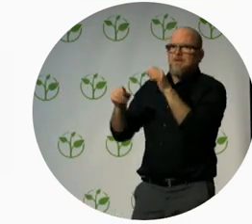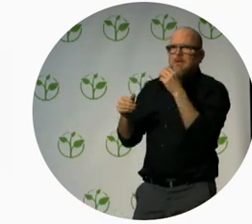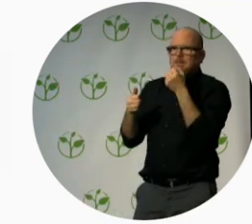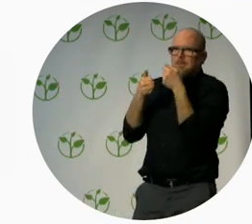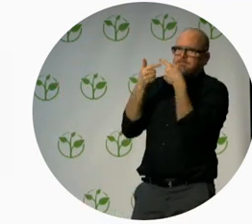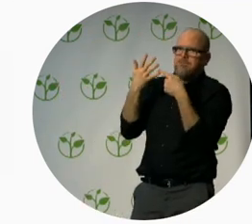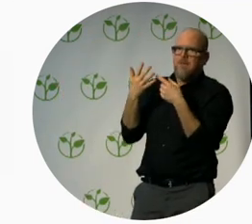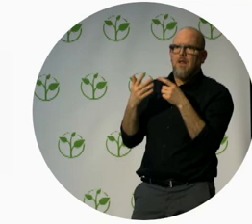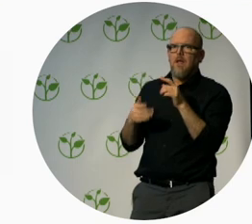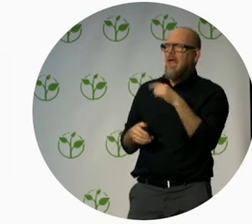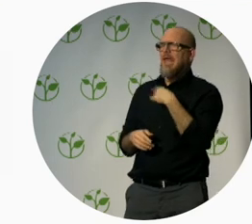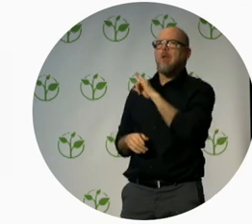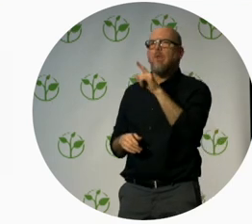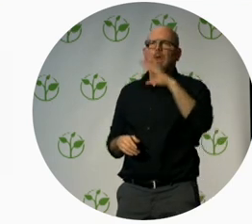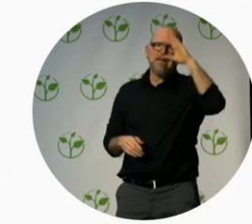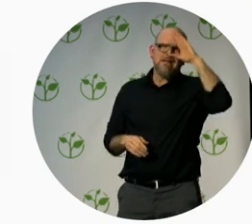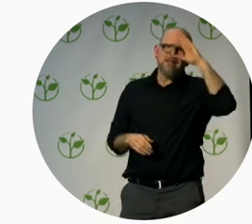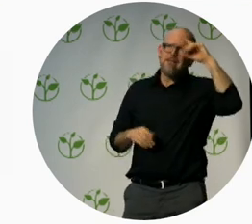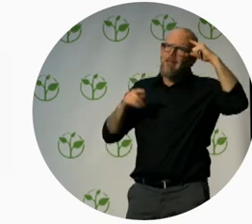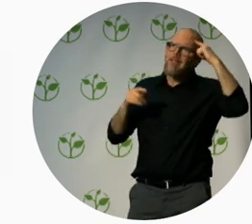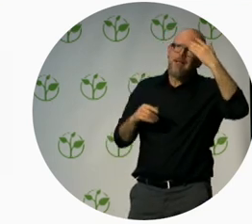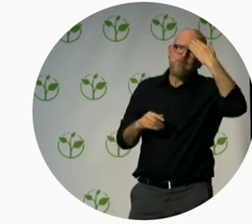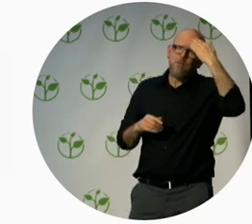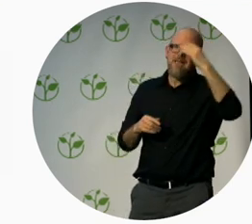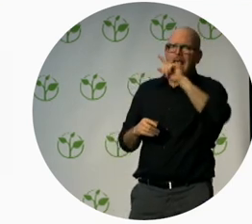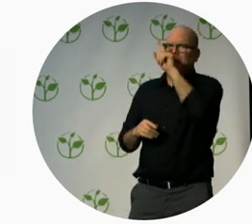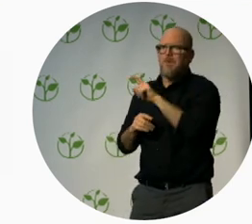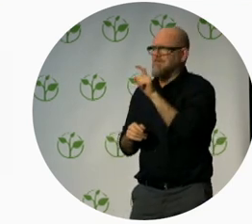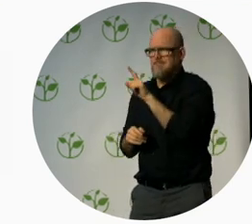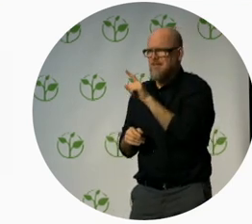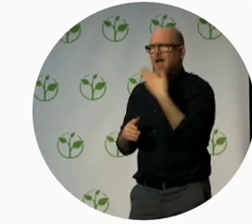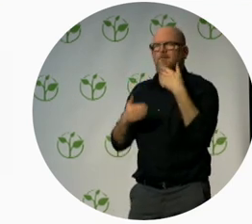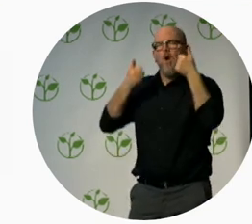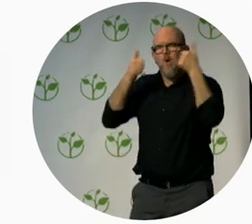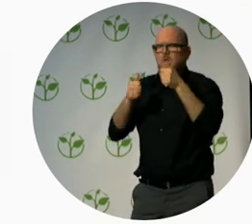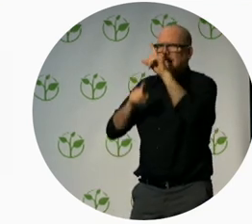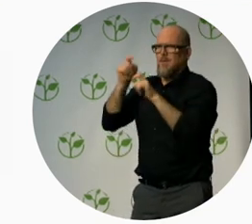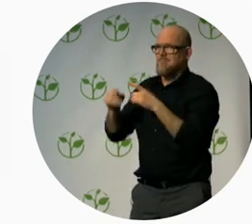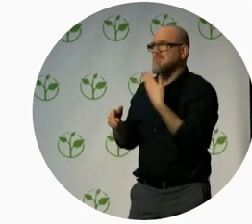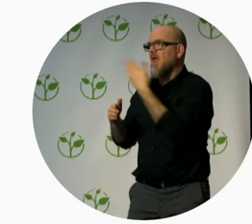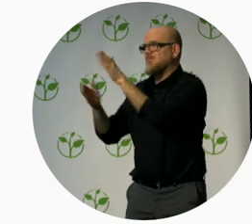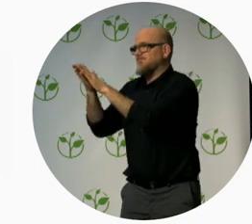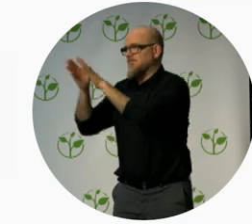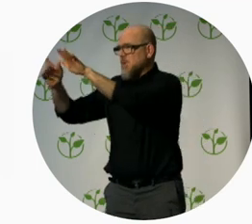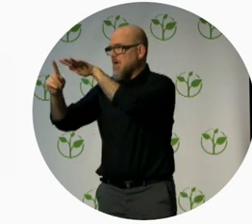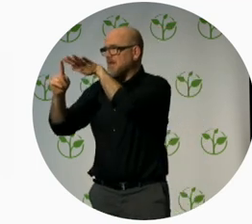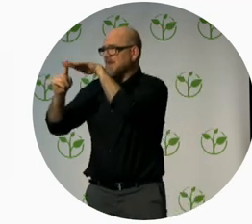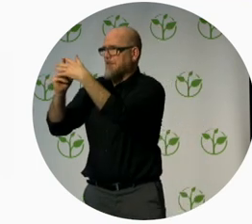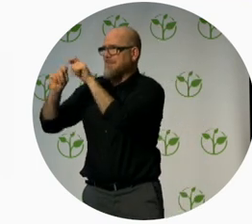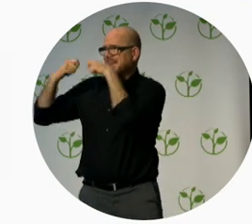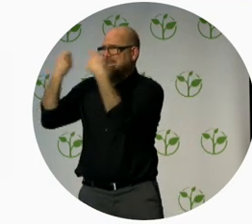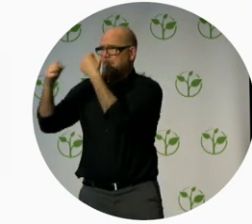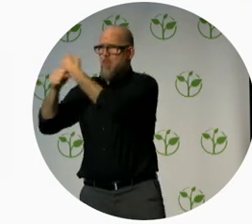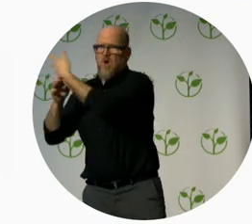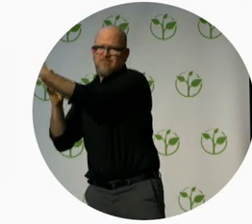it's also have fun. So it's to have fun before dinner. So a big round of applause. And I'm going to now ask can we show the video and a huge round round for Yuval and